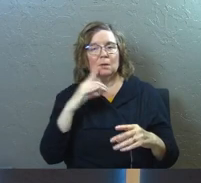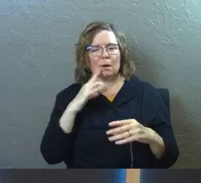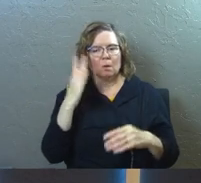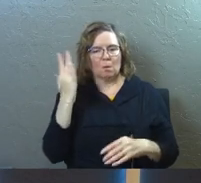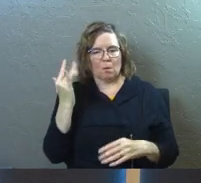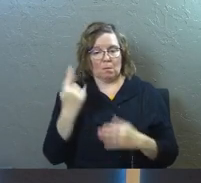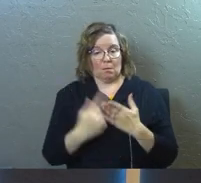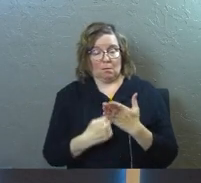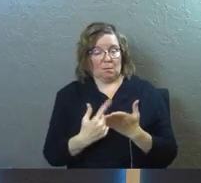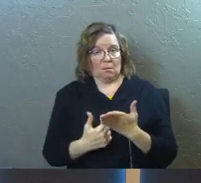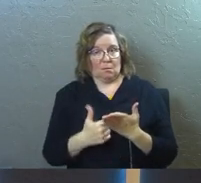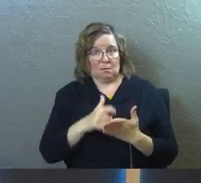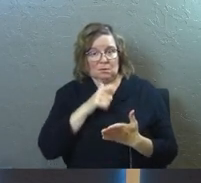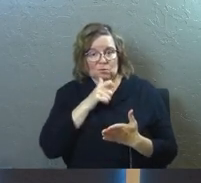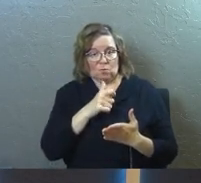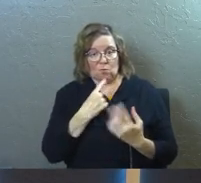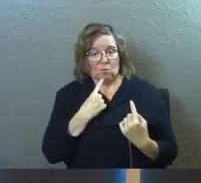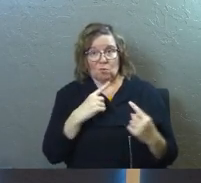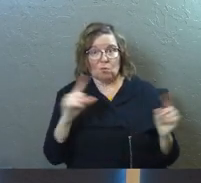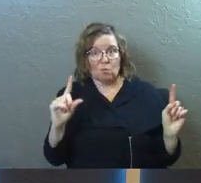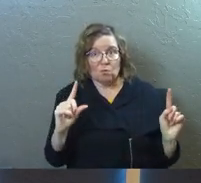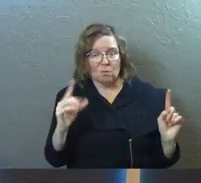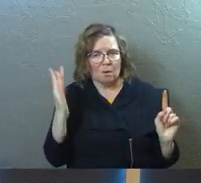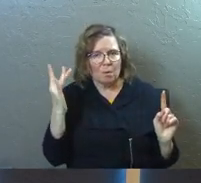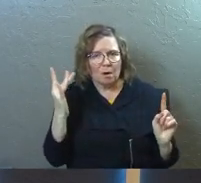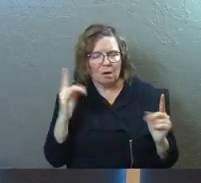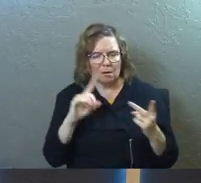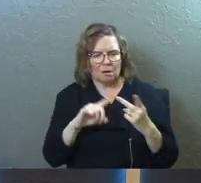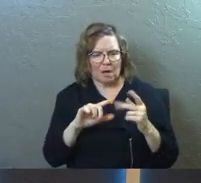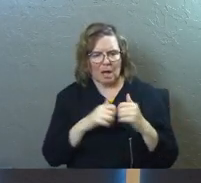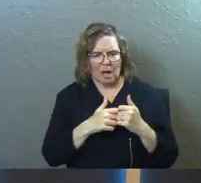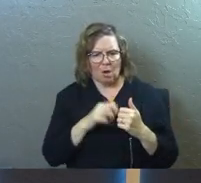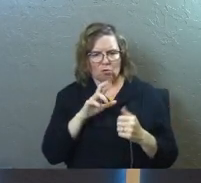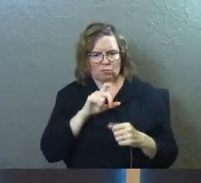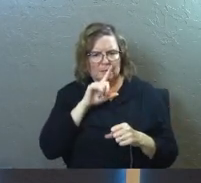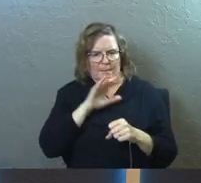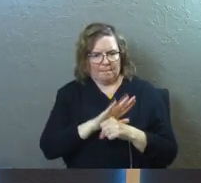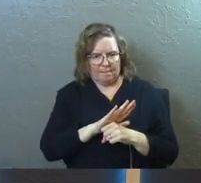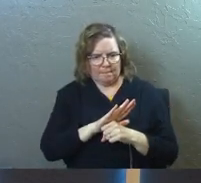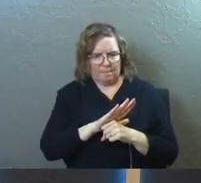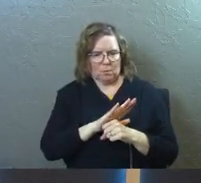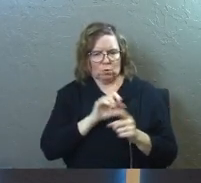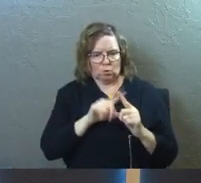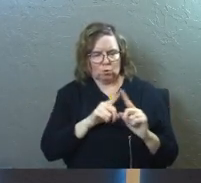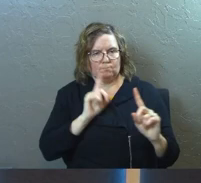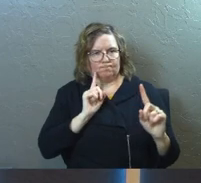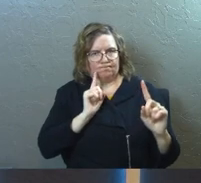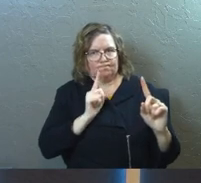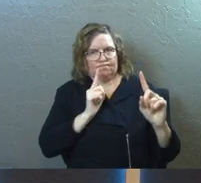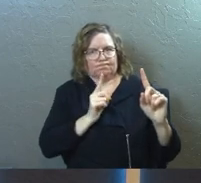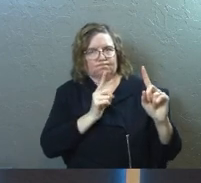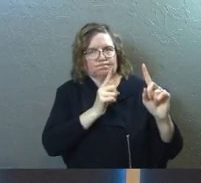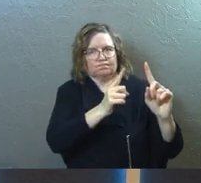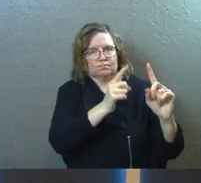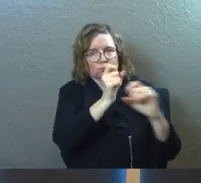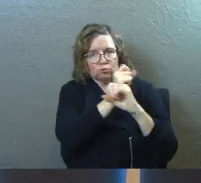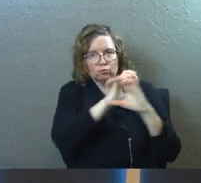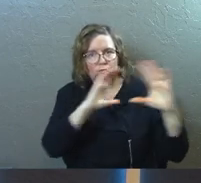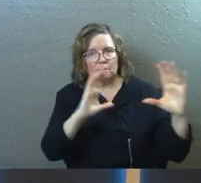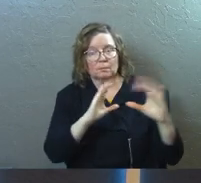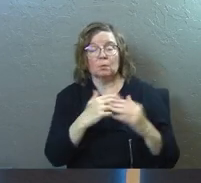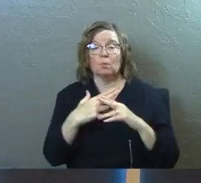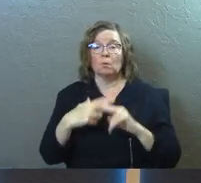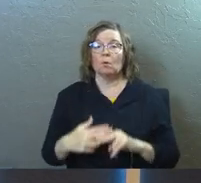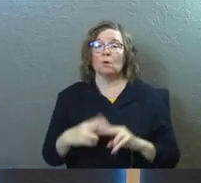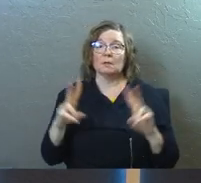why sometimes we don't get the dream and how to recommit ourselves to that dream. We're calling